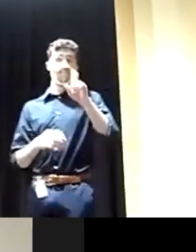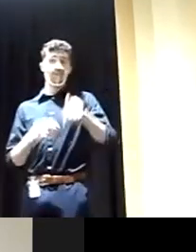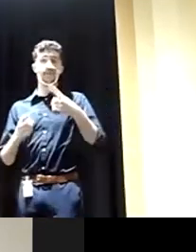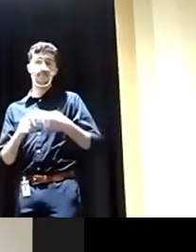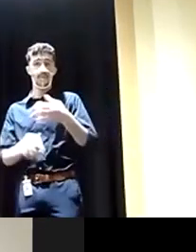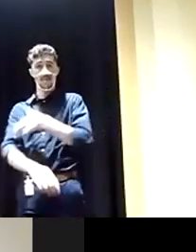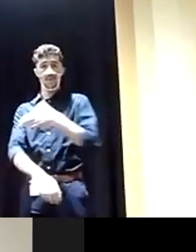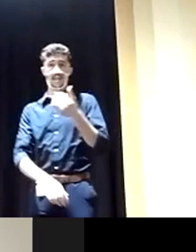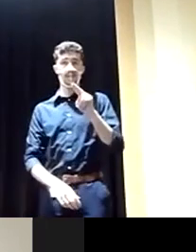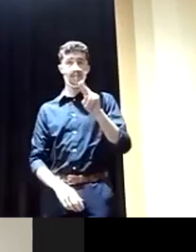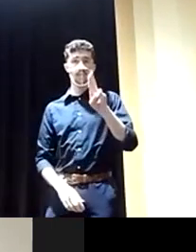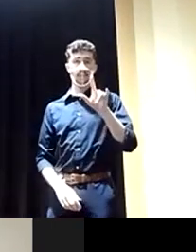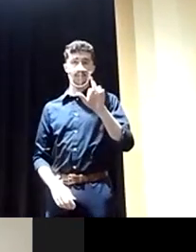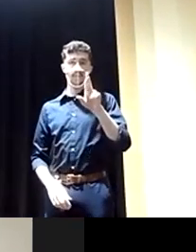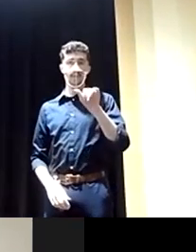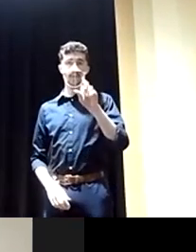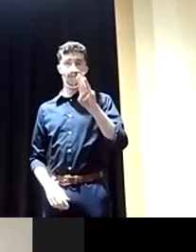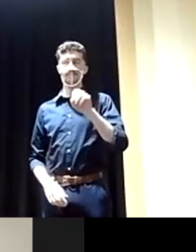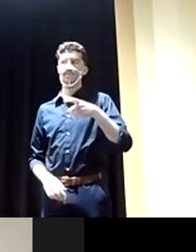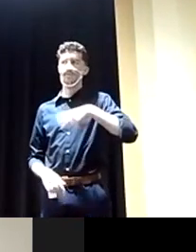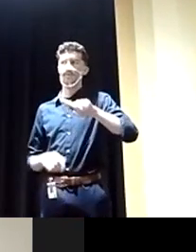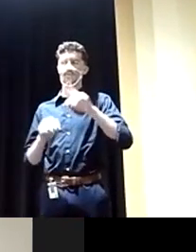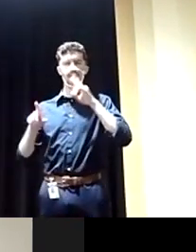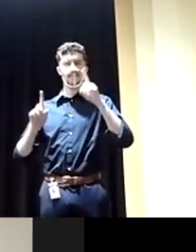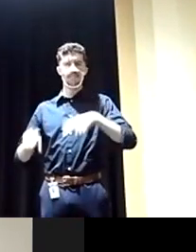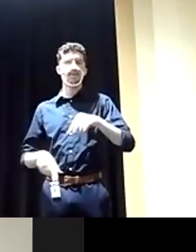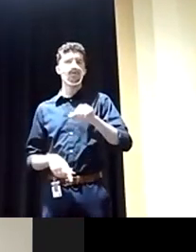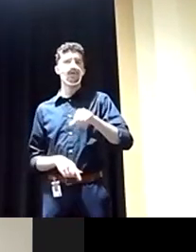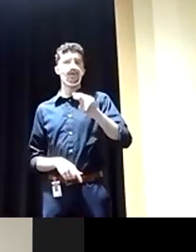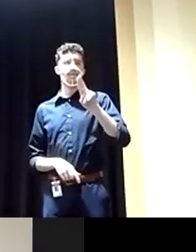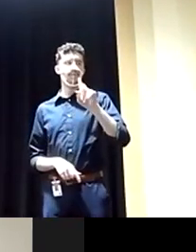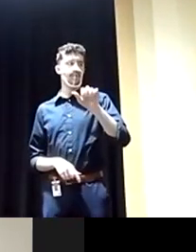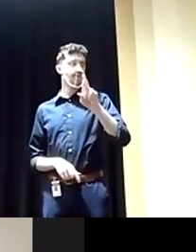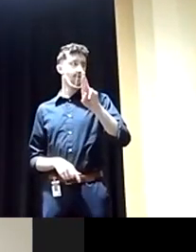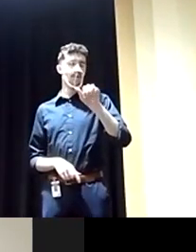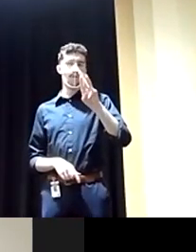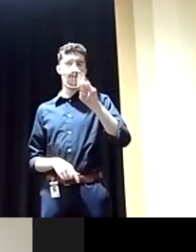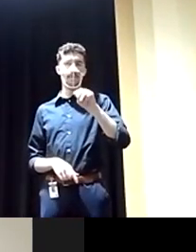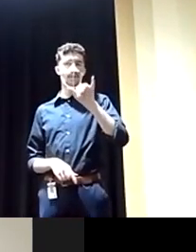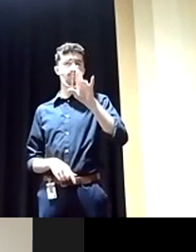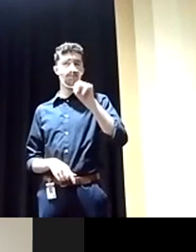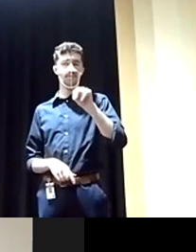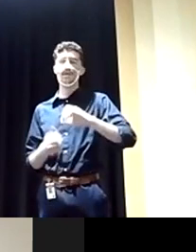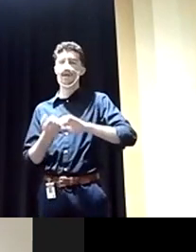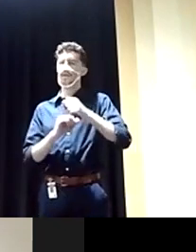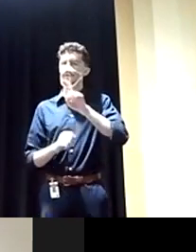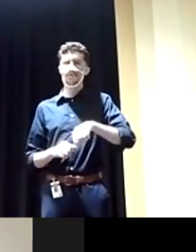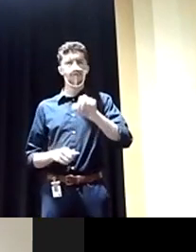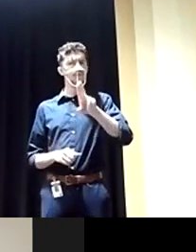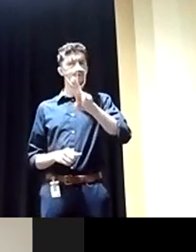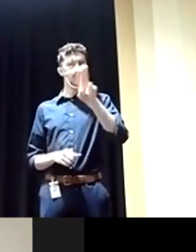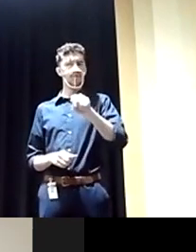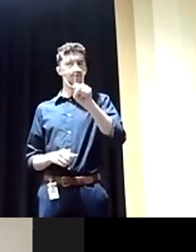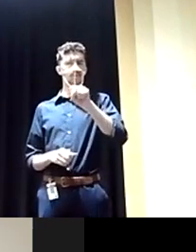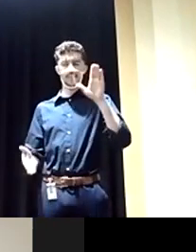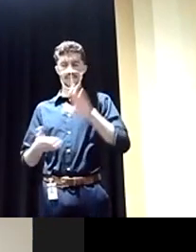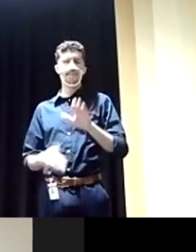You will go first. Please speak to the threat of a nuclear armed Iran and North Korea. How should the US minimize the effects